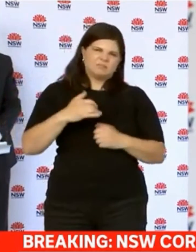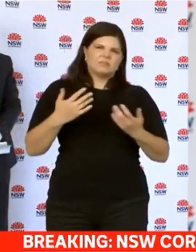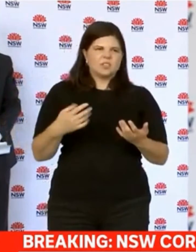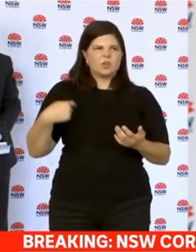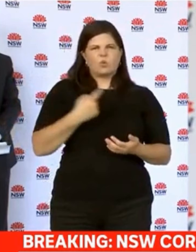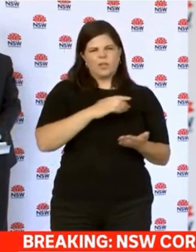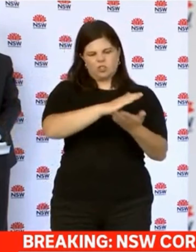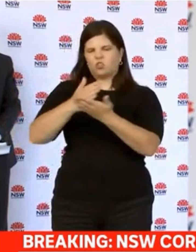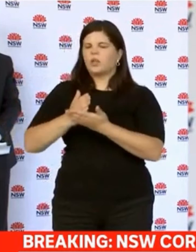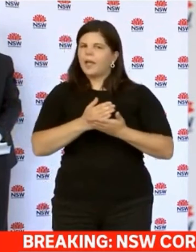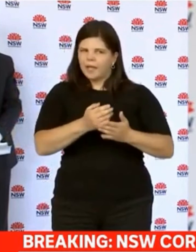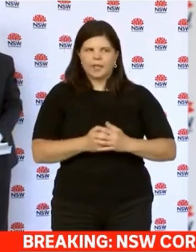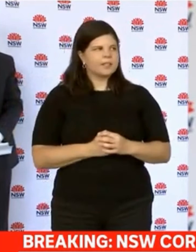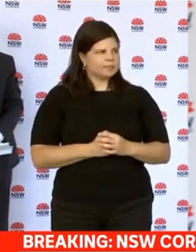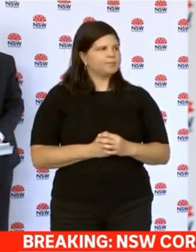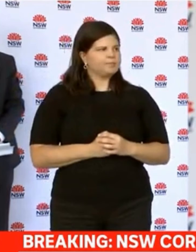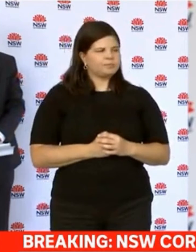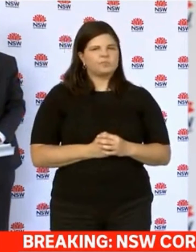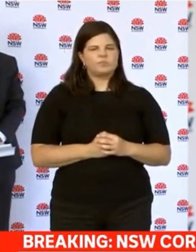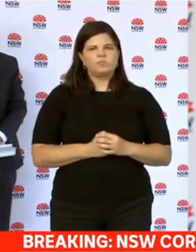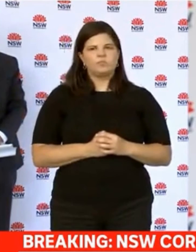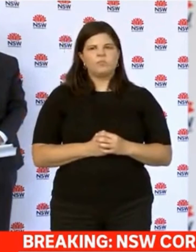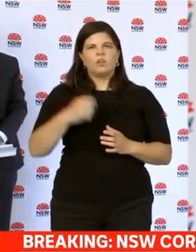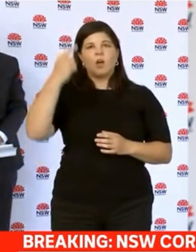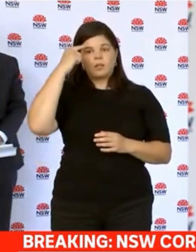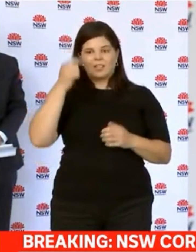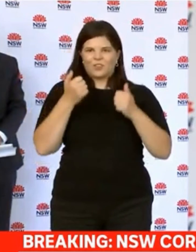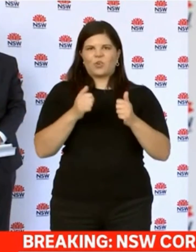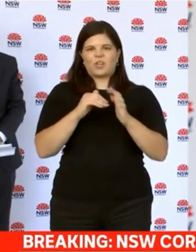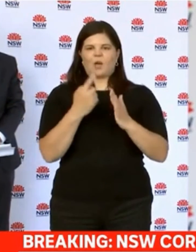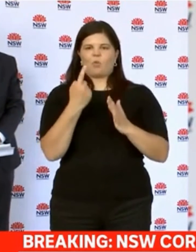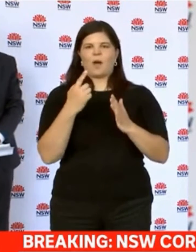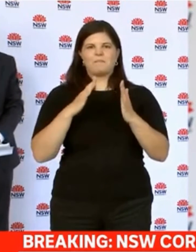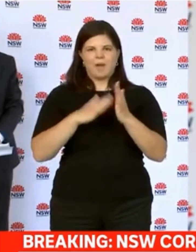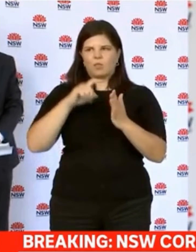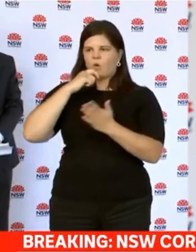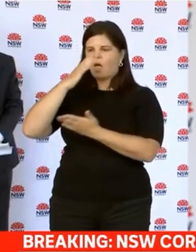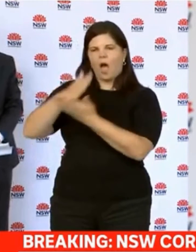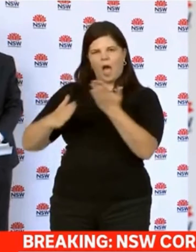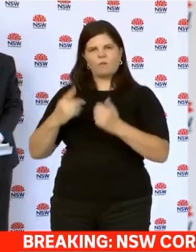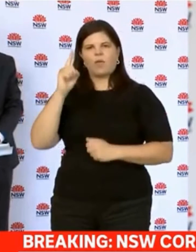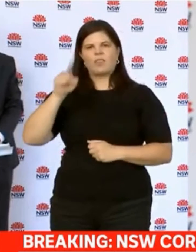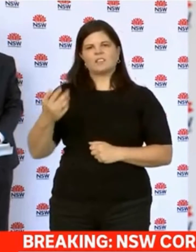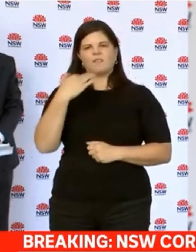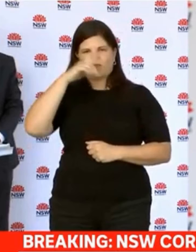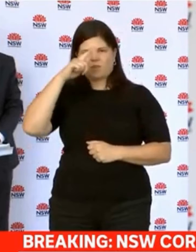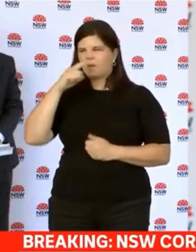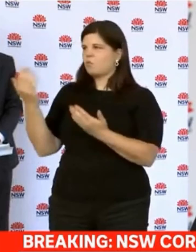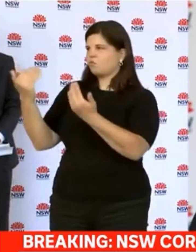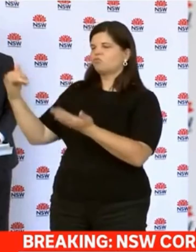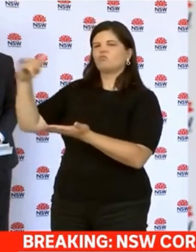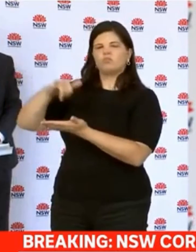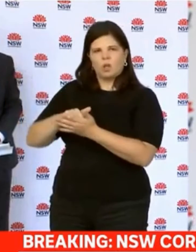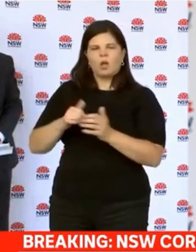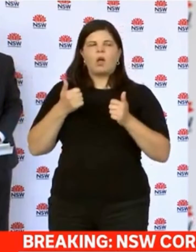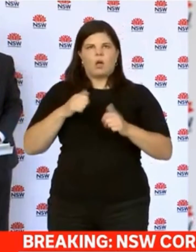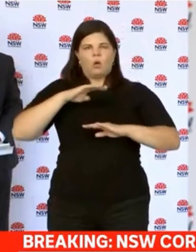and all of us have to play our part. And I think the month pause gives us time to do that by halving the rates in New South Wales. Other states